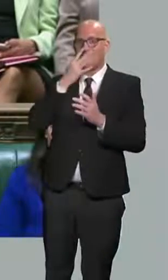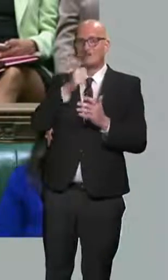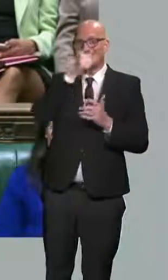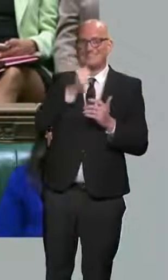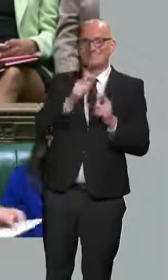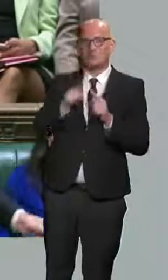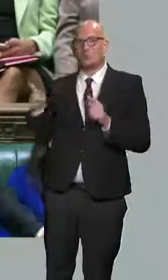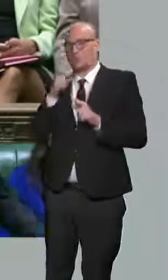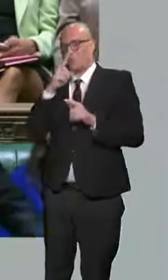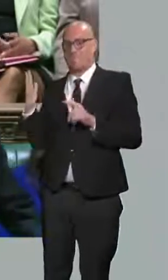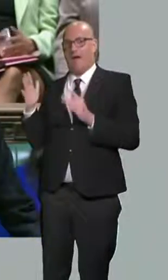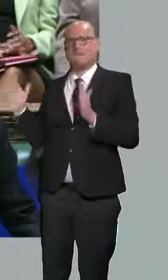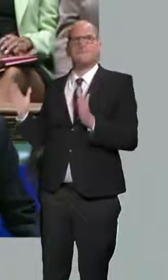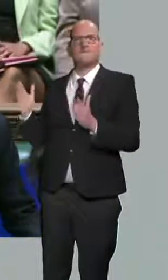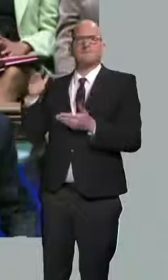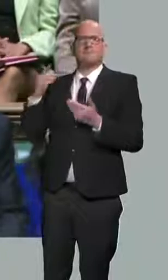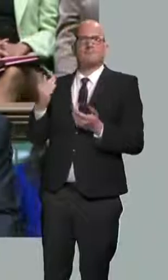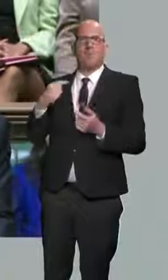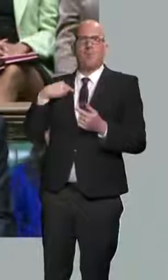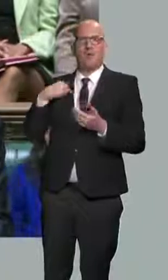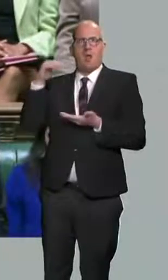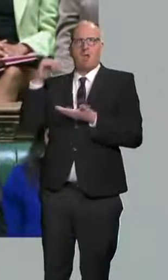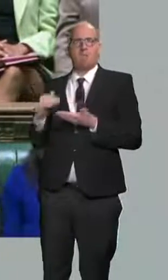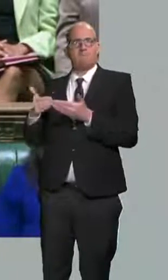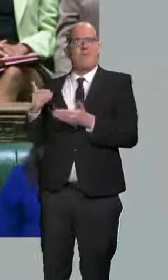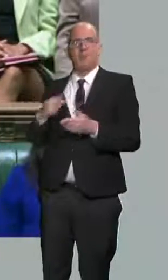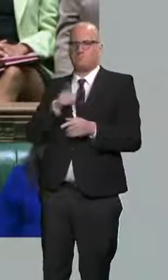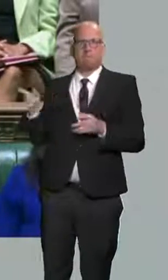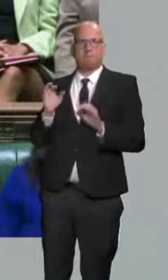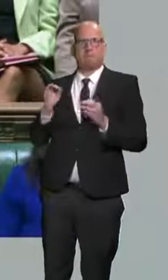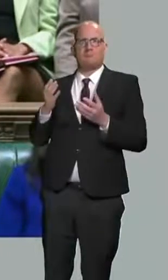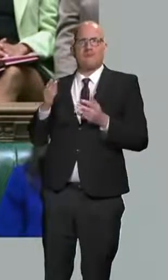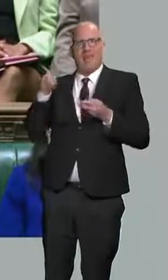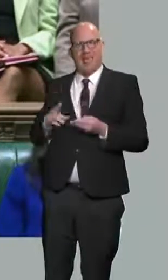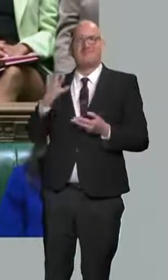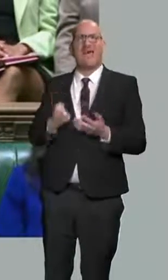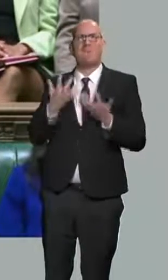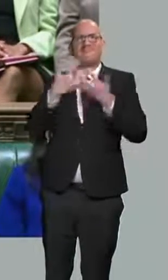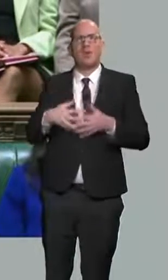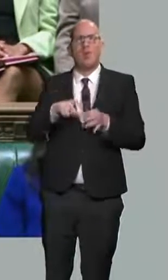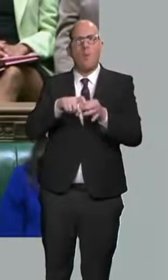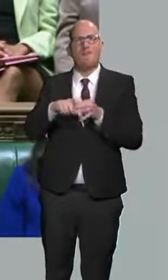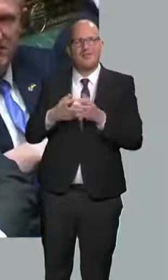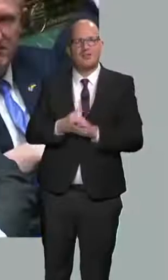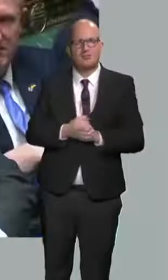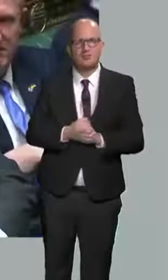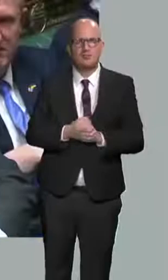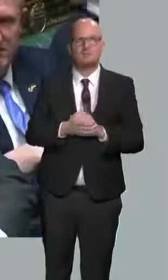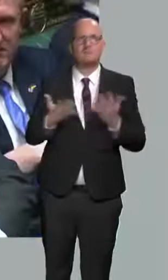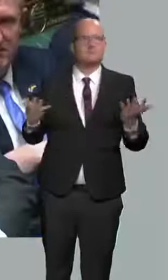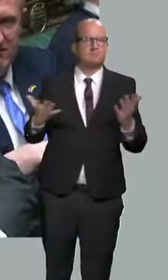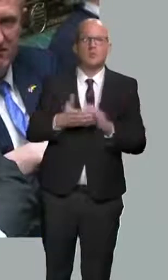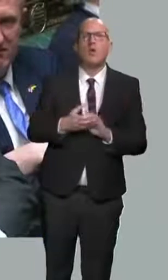lower than the OECD average. And UK employers spend just half the European average on training their employees.